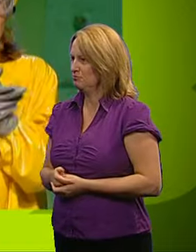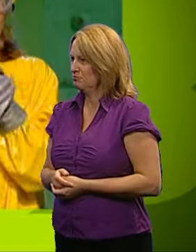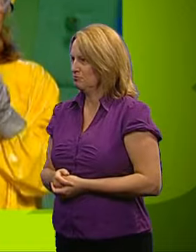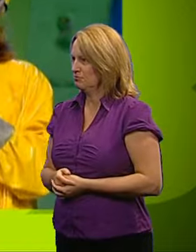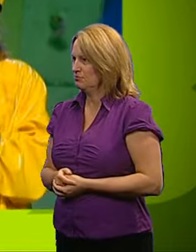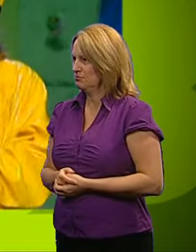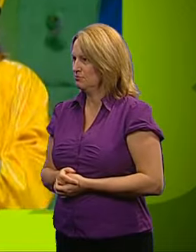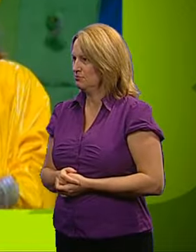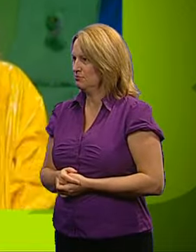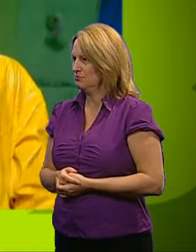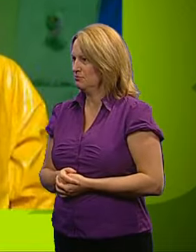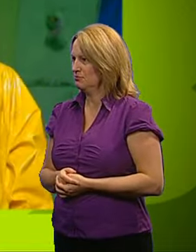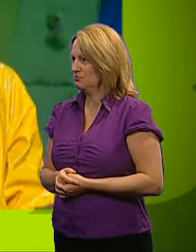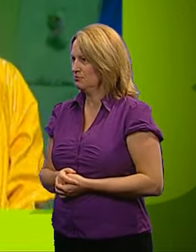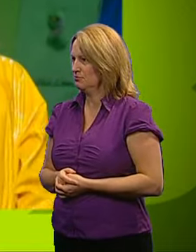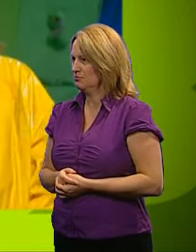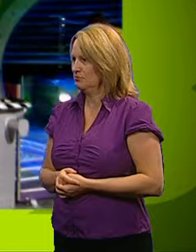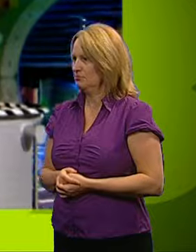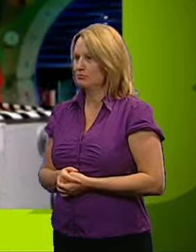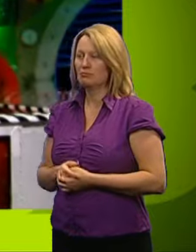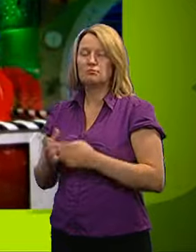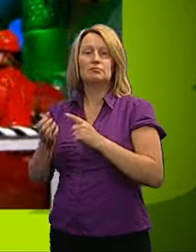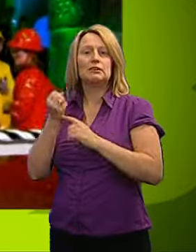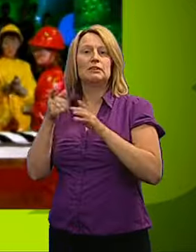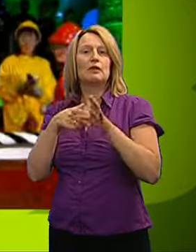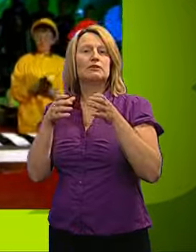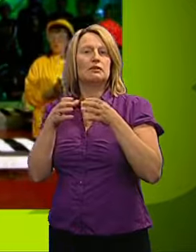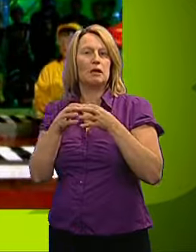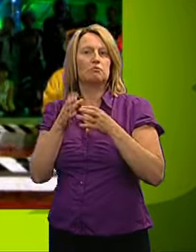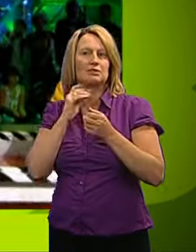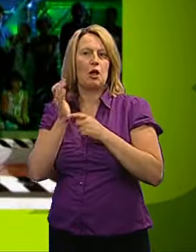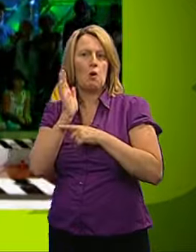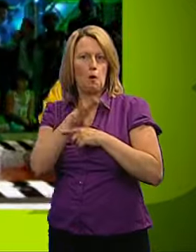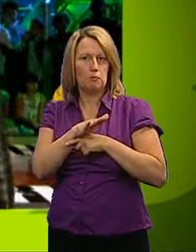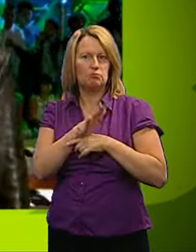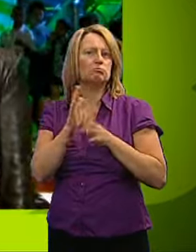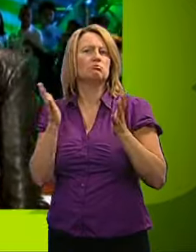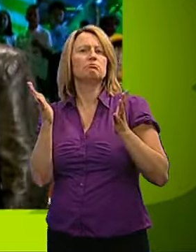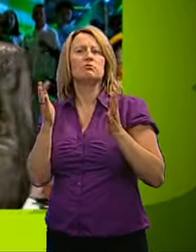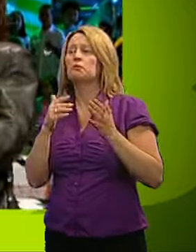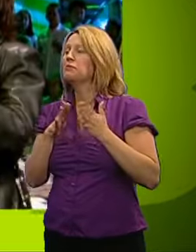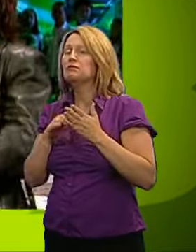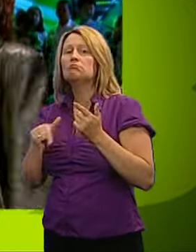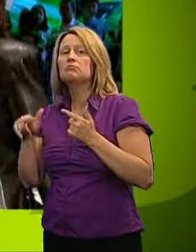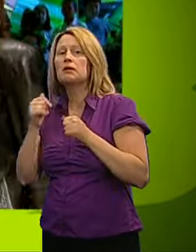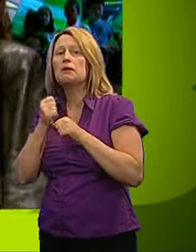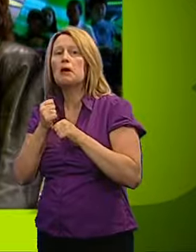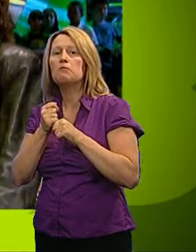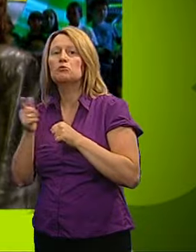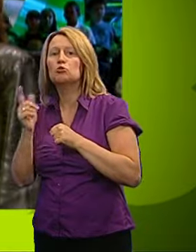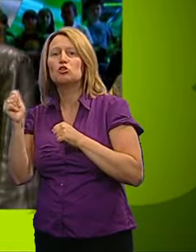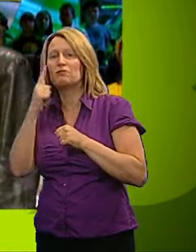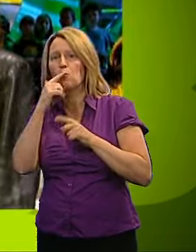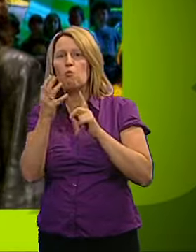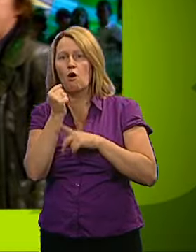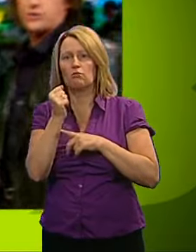Yep, that is the hall of prizes that the yellow team will be taking home from the lab. Reds, um, out of interest, we should probably find out what